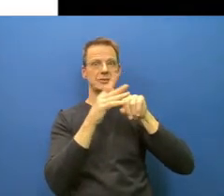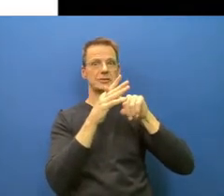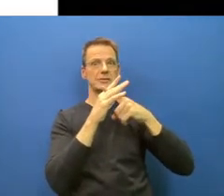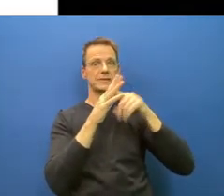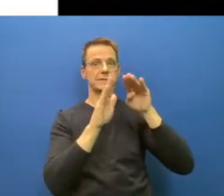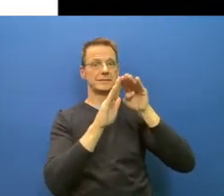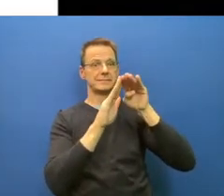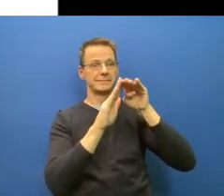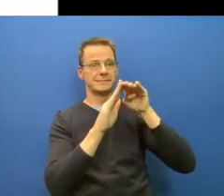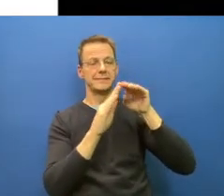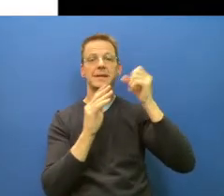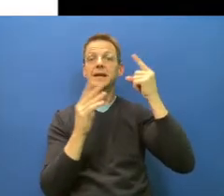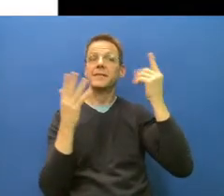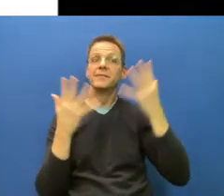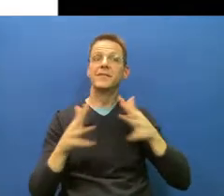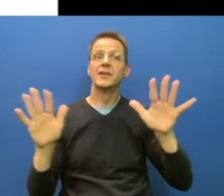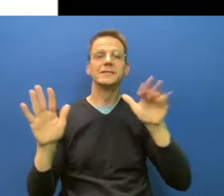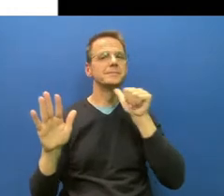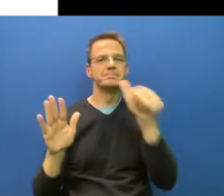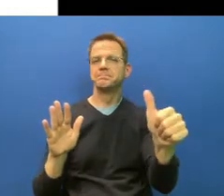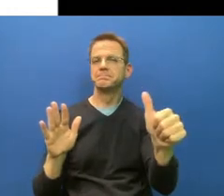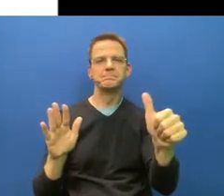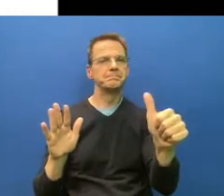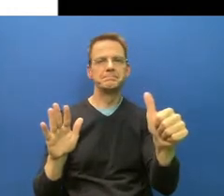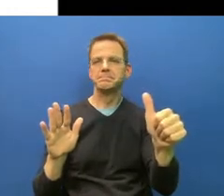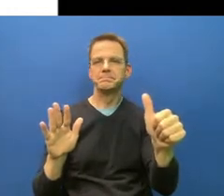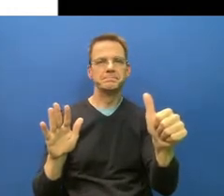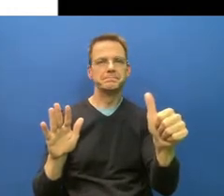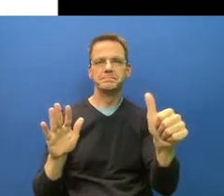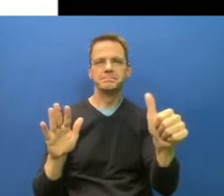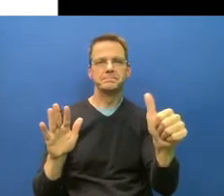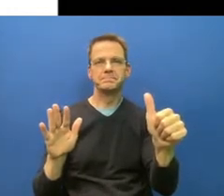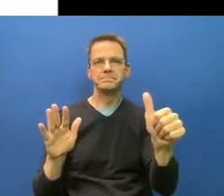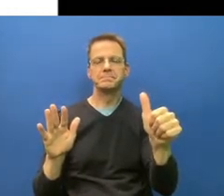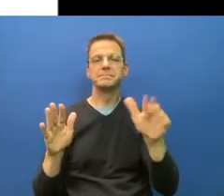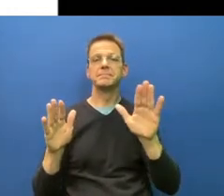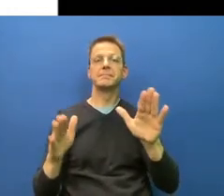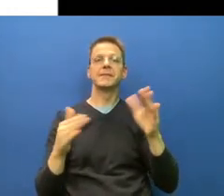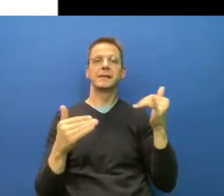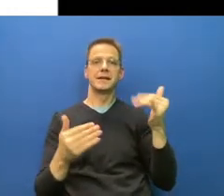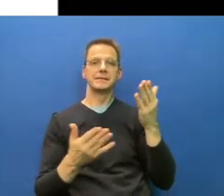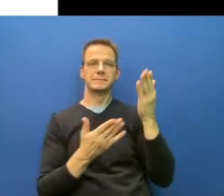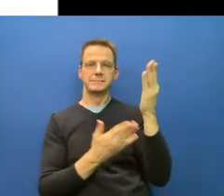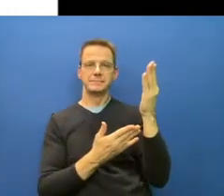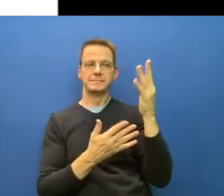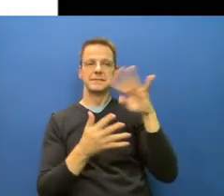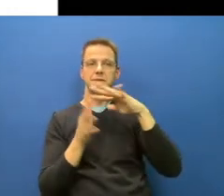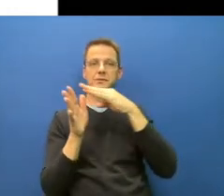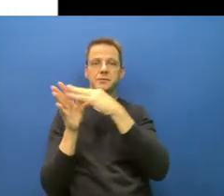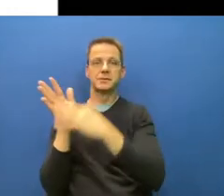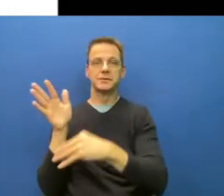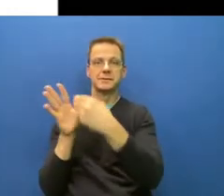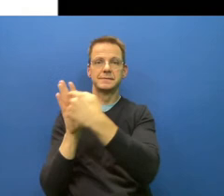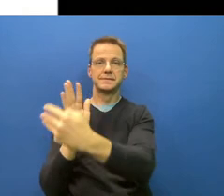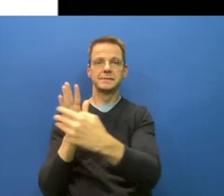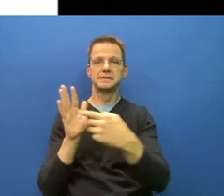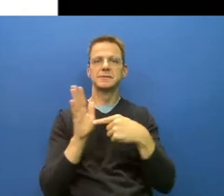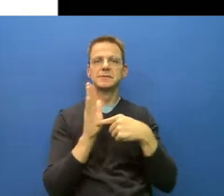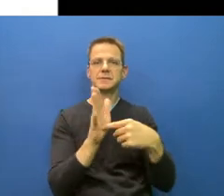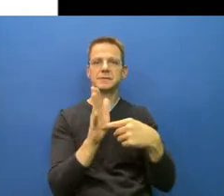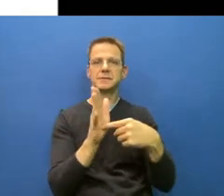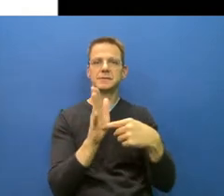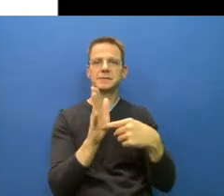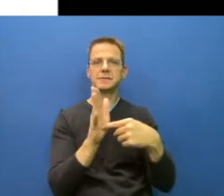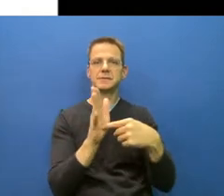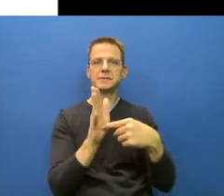And here's the graph with broken infection rate per 100,000 population by